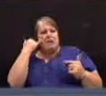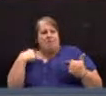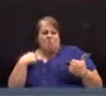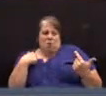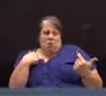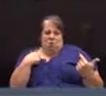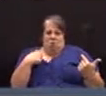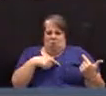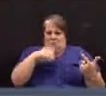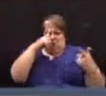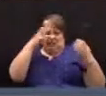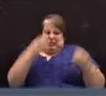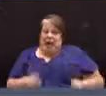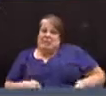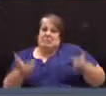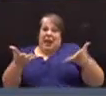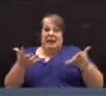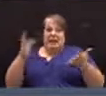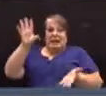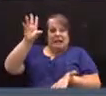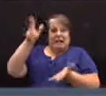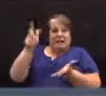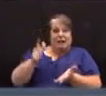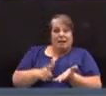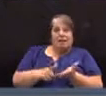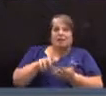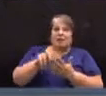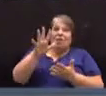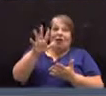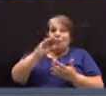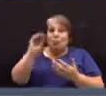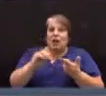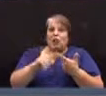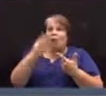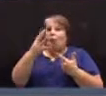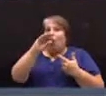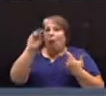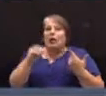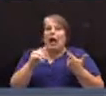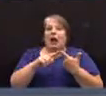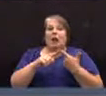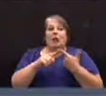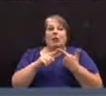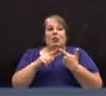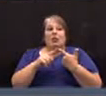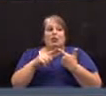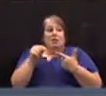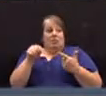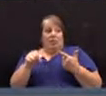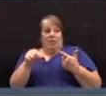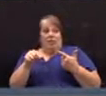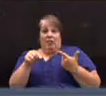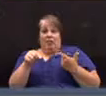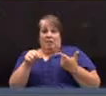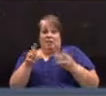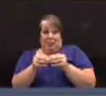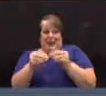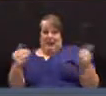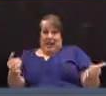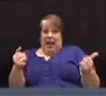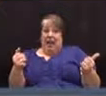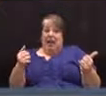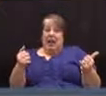decide to spend it down to 5% or 4% as a result of this exigency now,